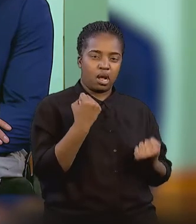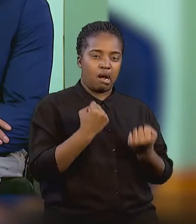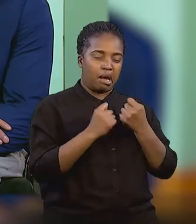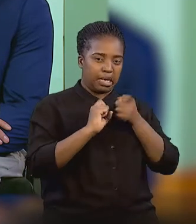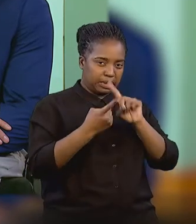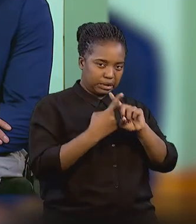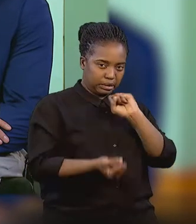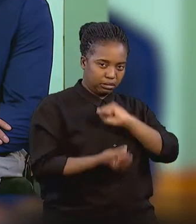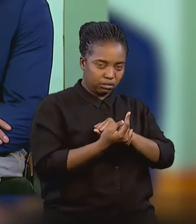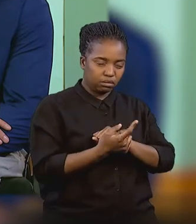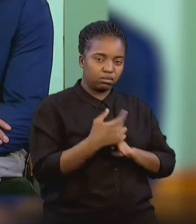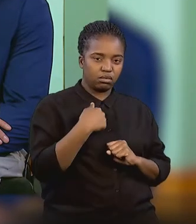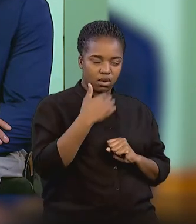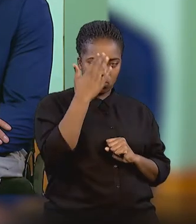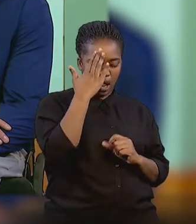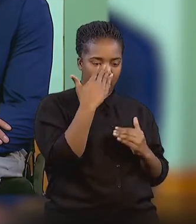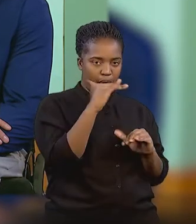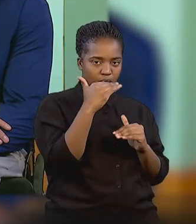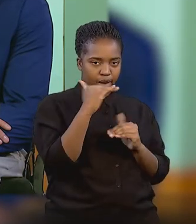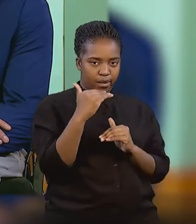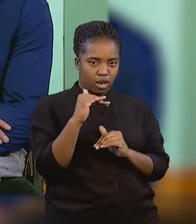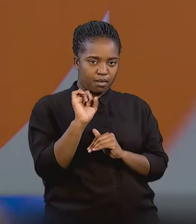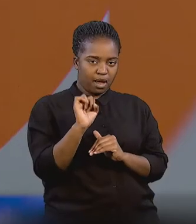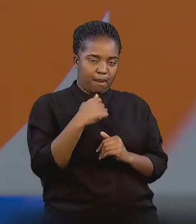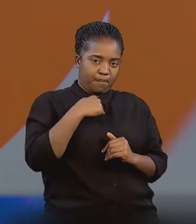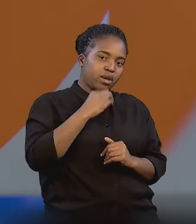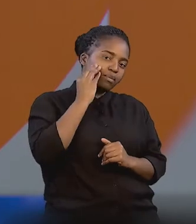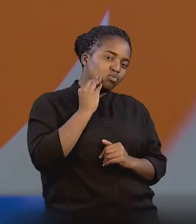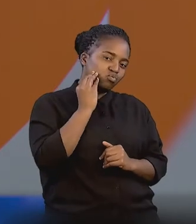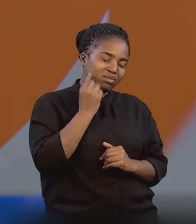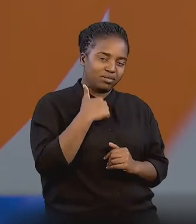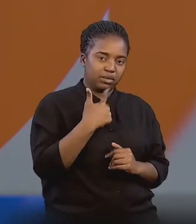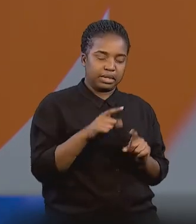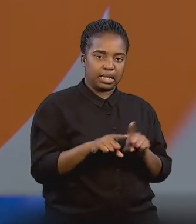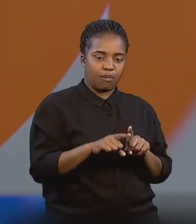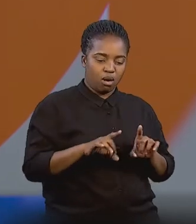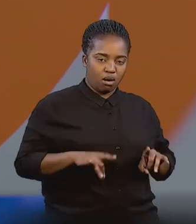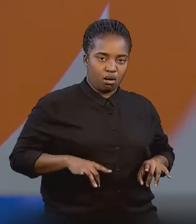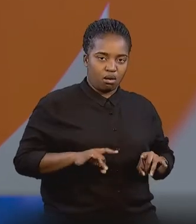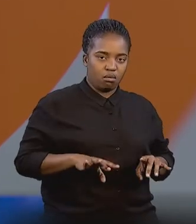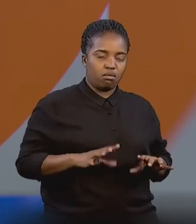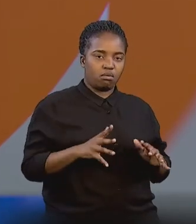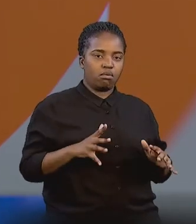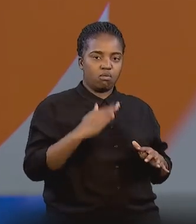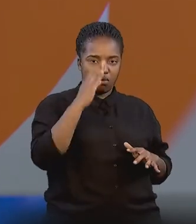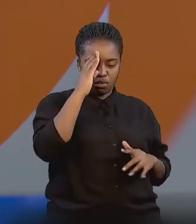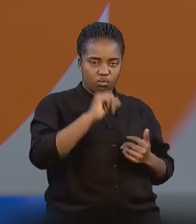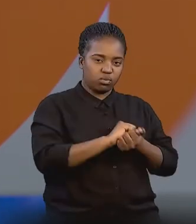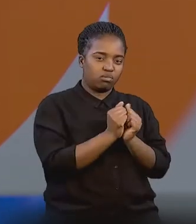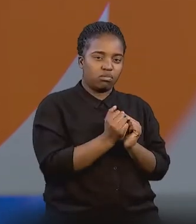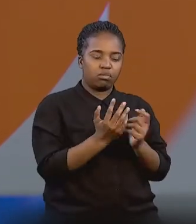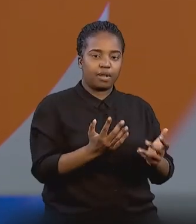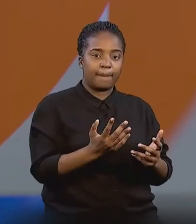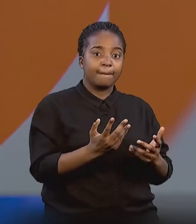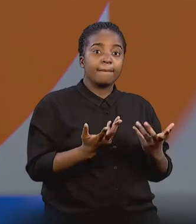accident, and I knew the limitations that I had, that other people would have within trying to develop adaptive sports. So